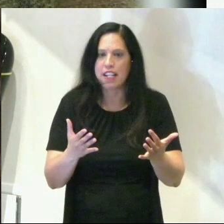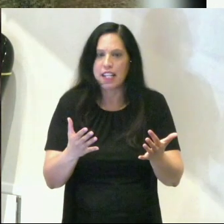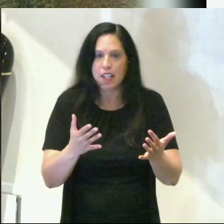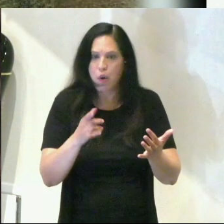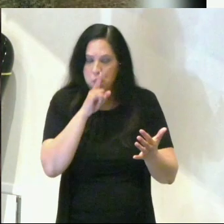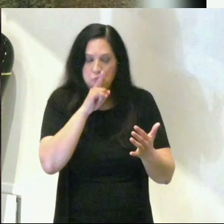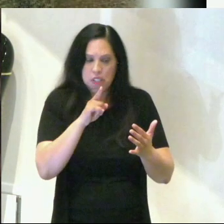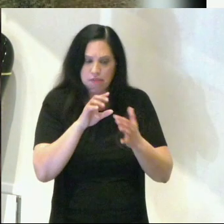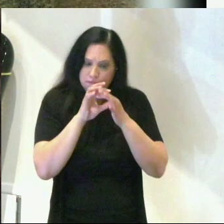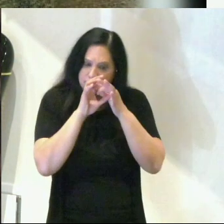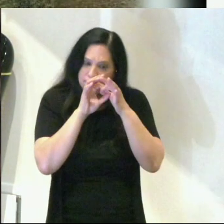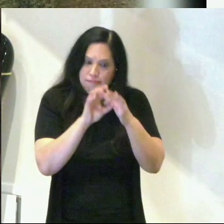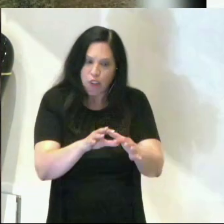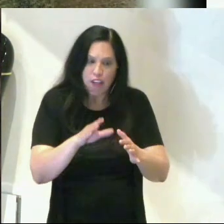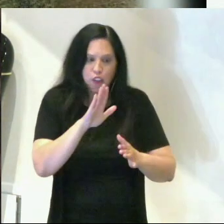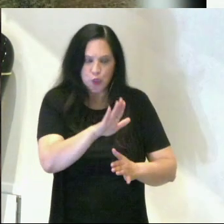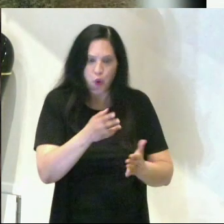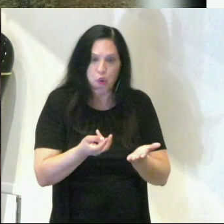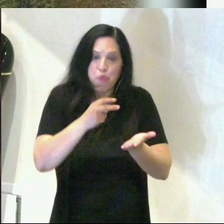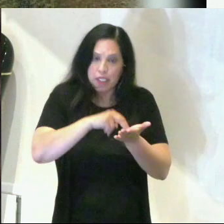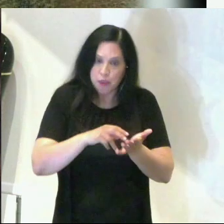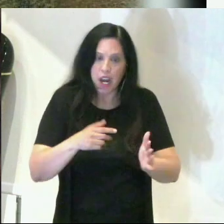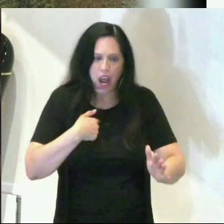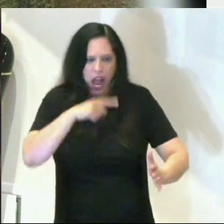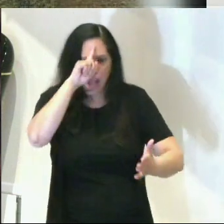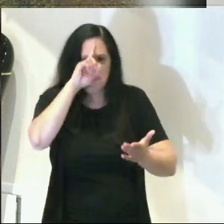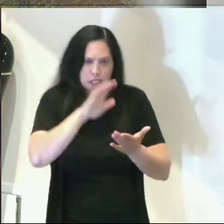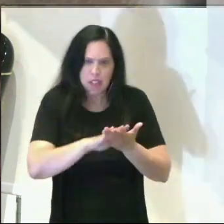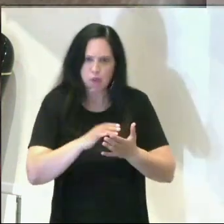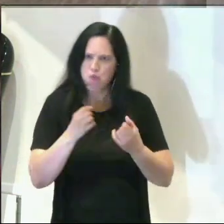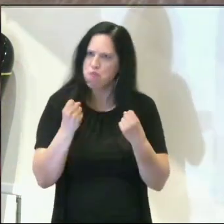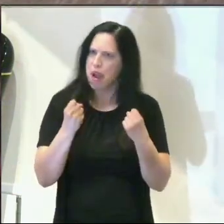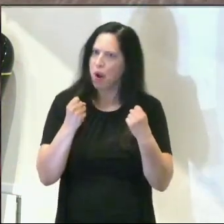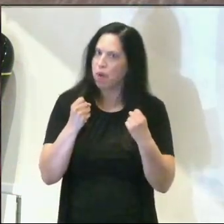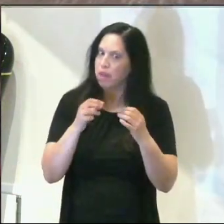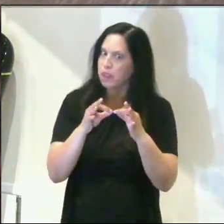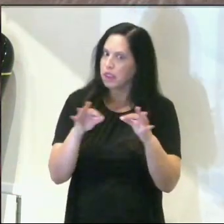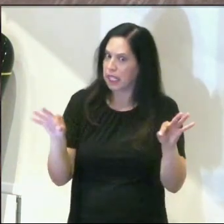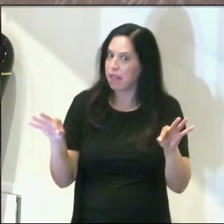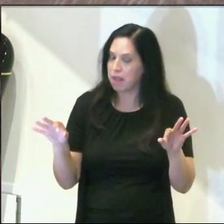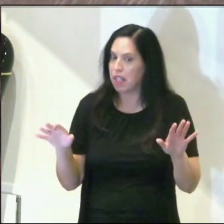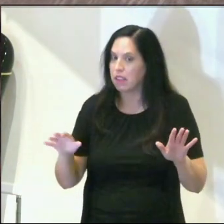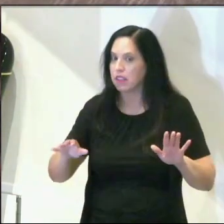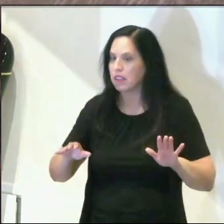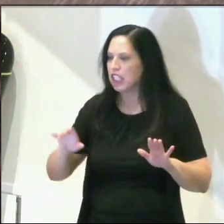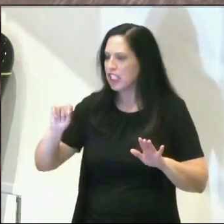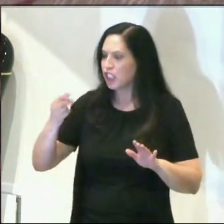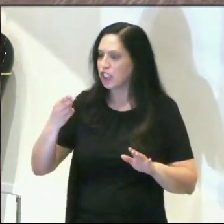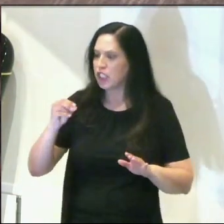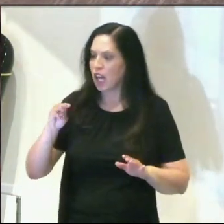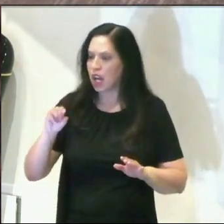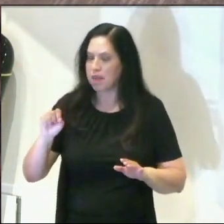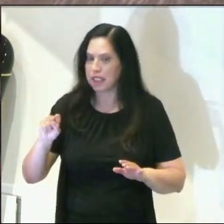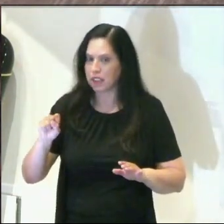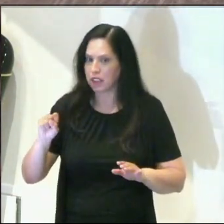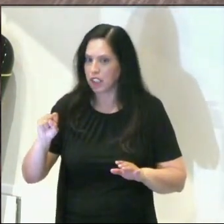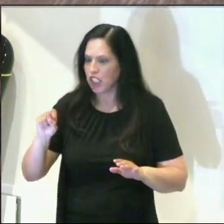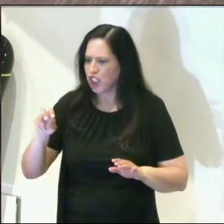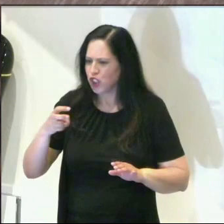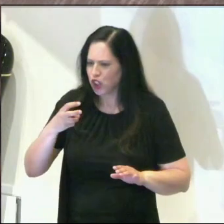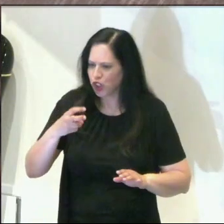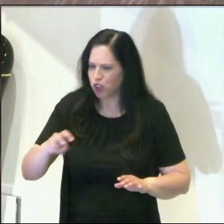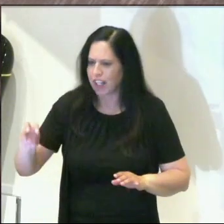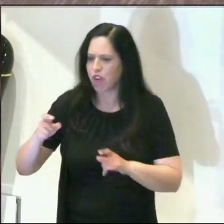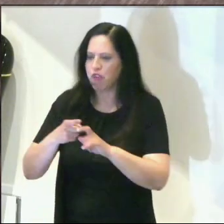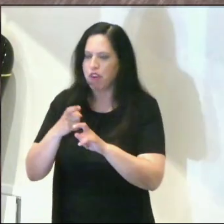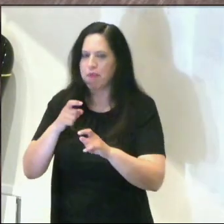resurrection. And I believe it. This powerful statement. I like to say that Thomas moved from this doubt to this shout